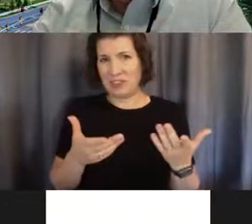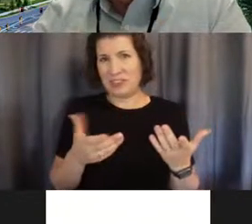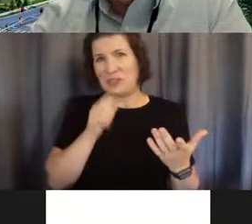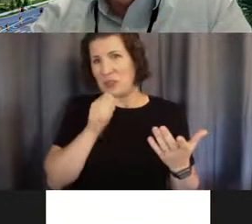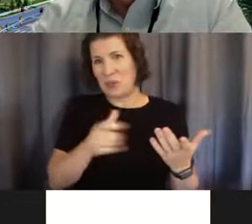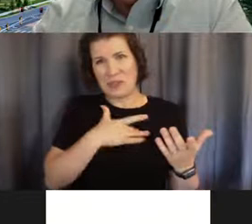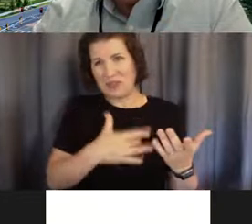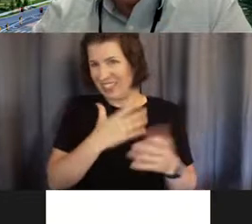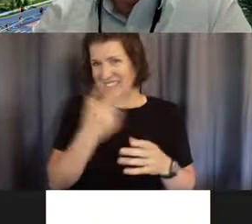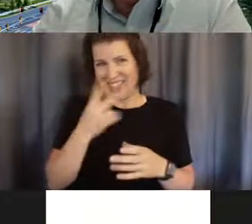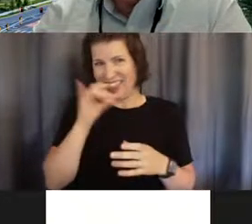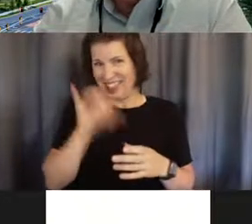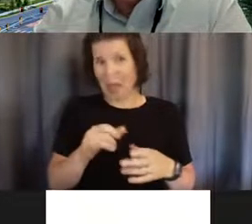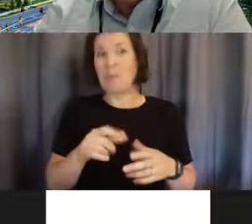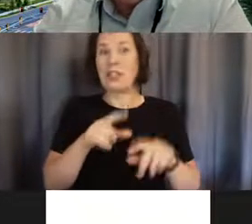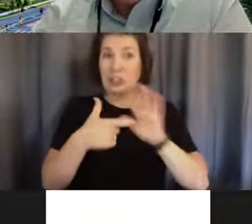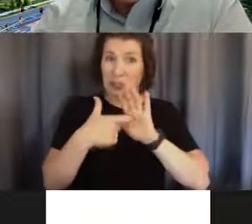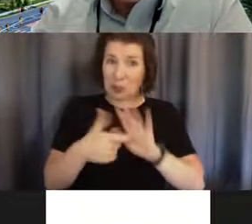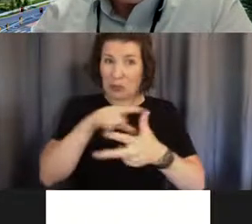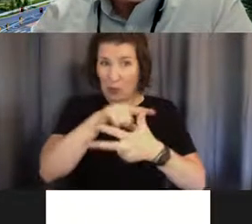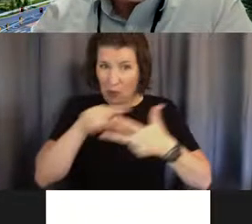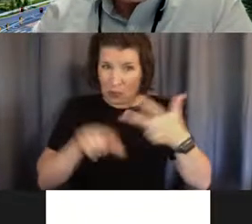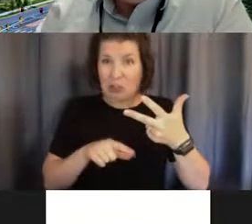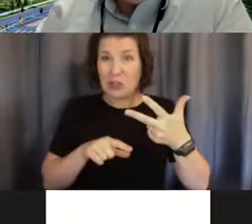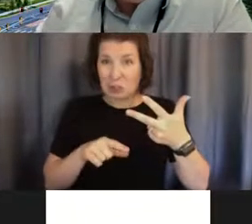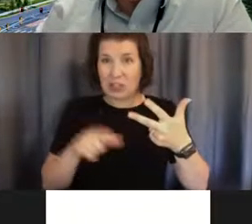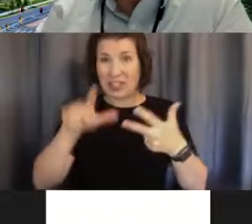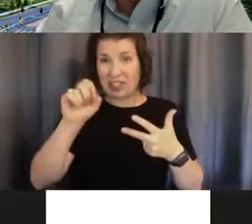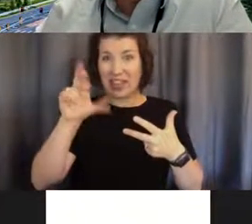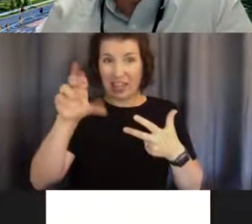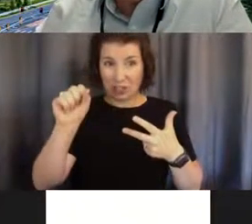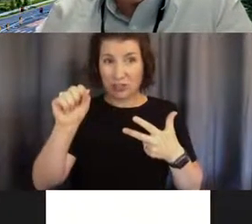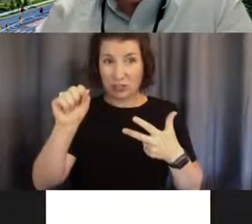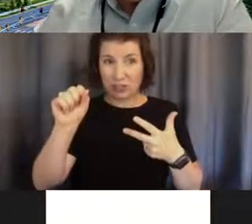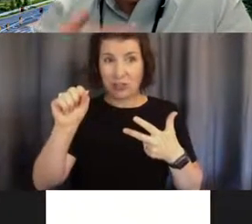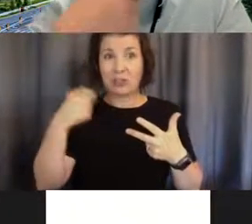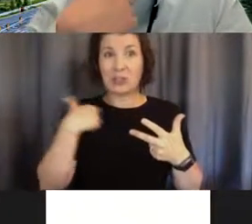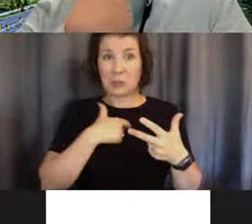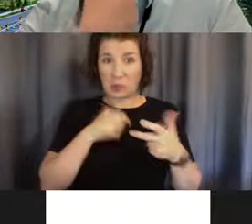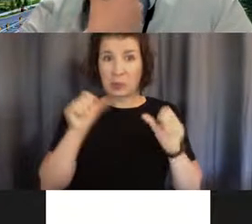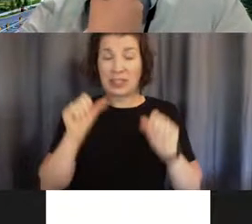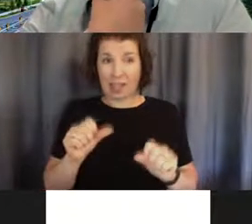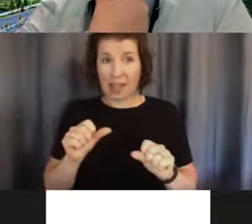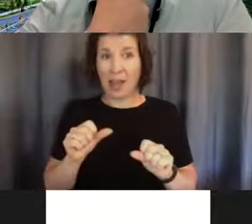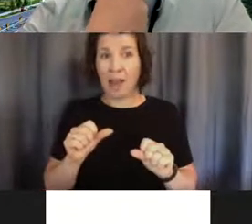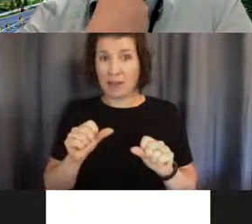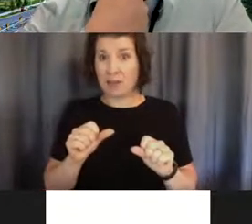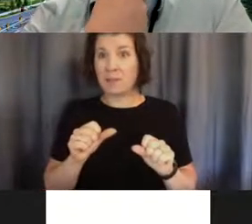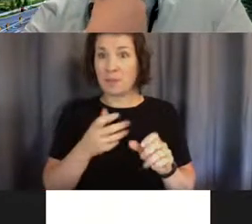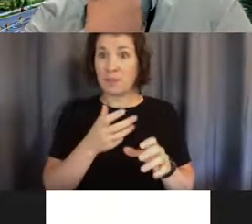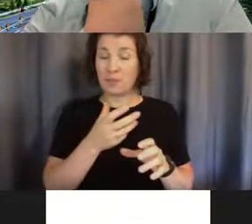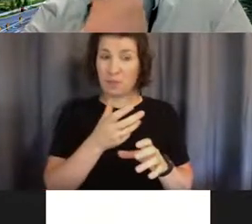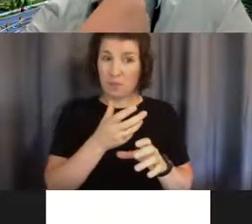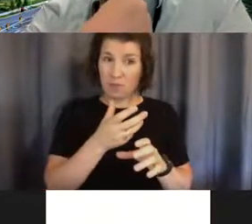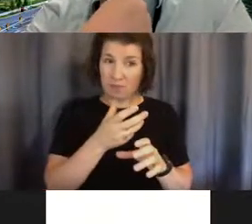one slide that shows all three germ layers. And we can take these and most of our